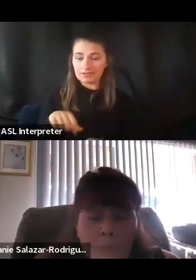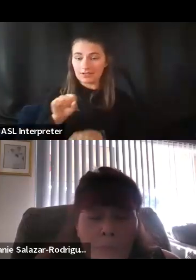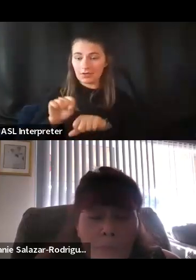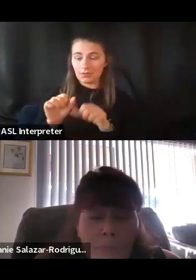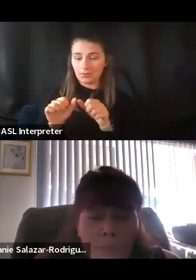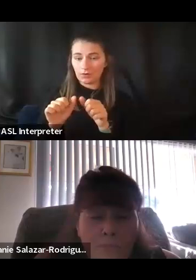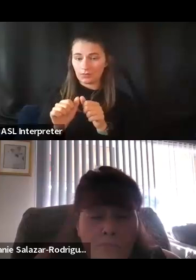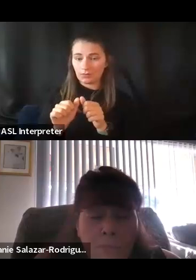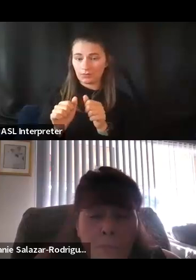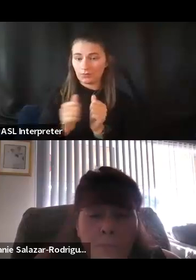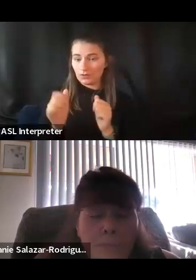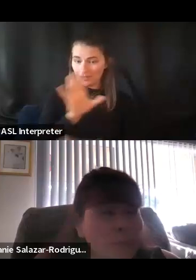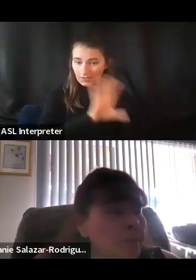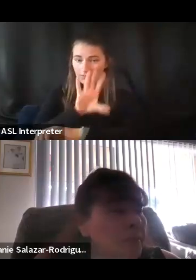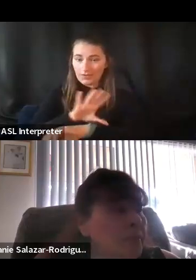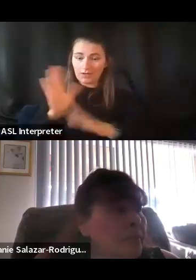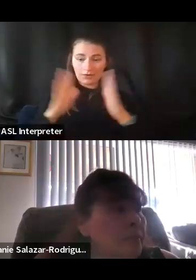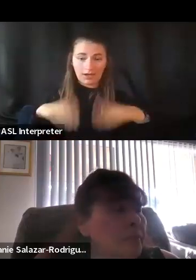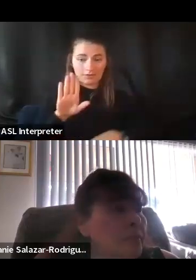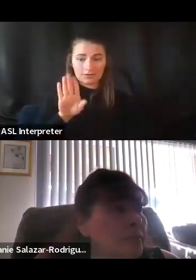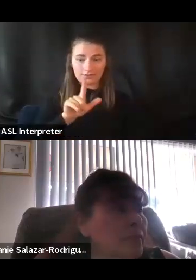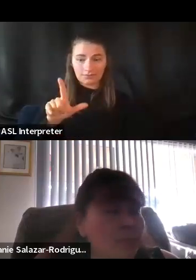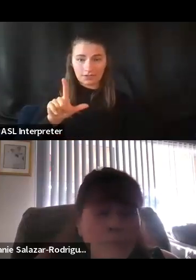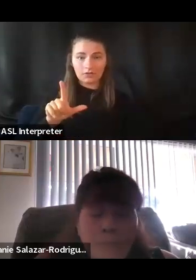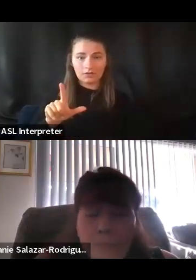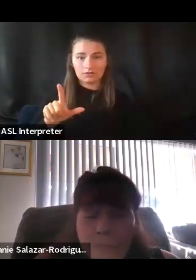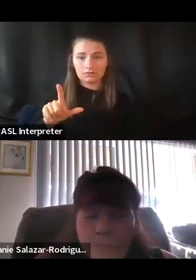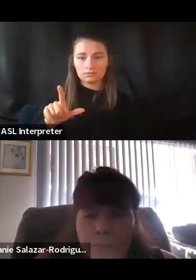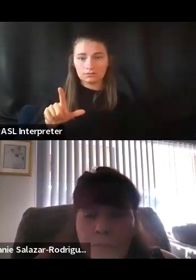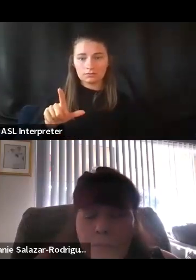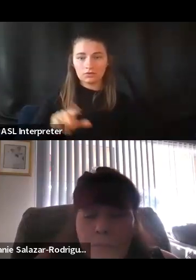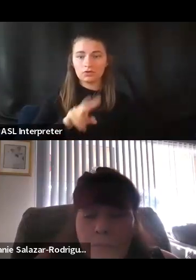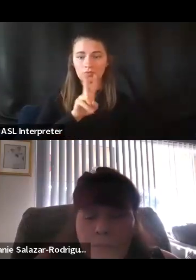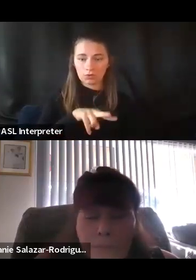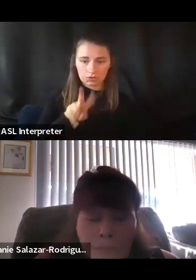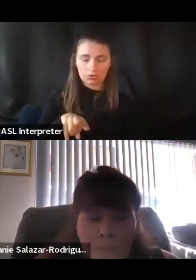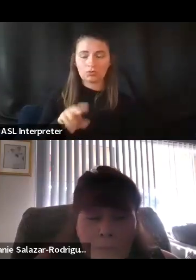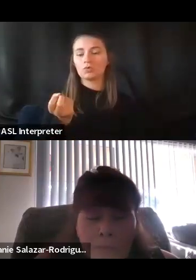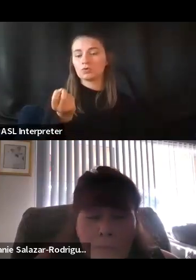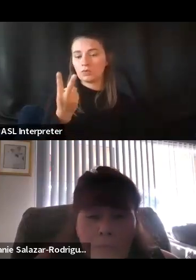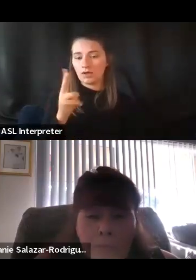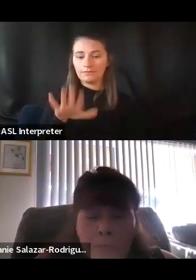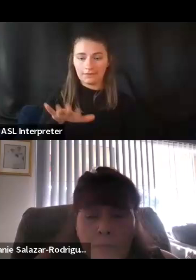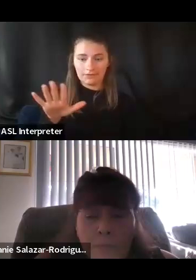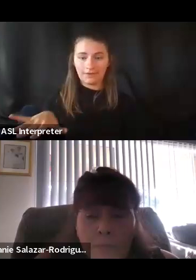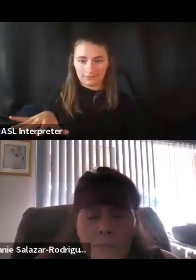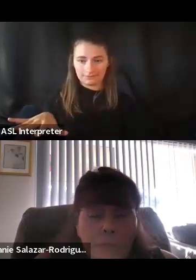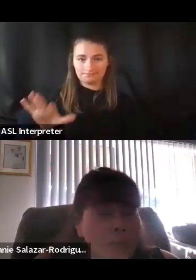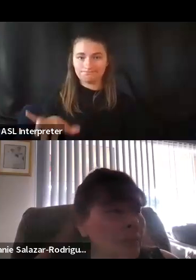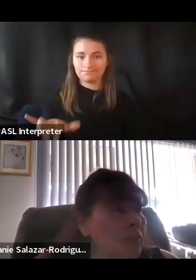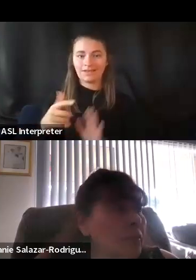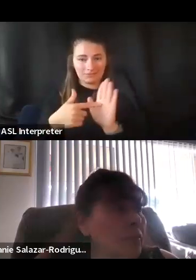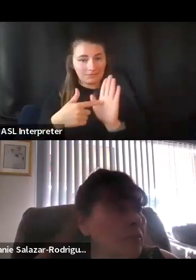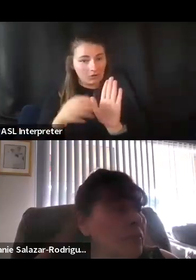Colorado House bill, 22-1255, which Representative